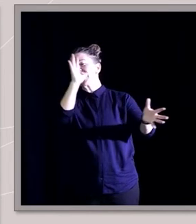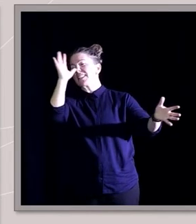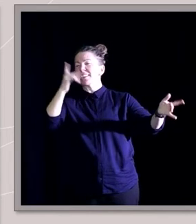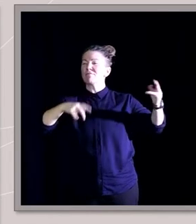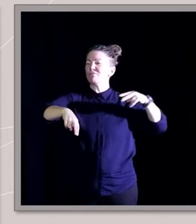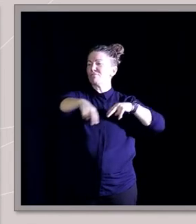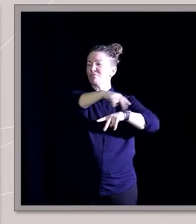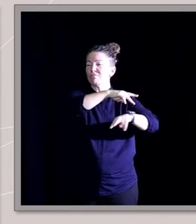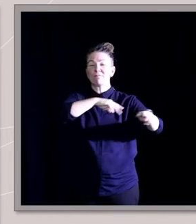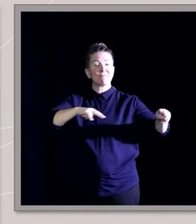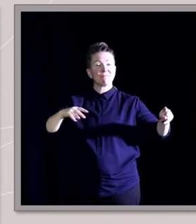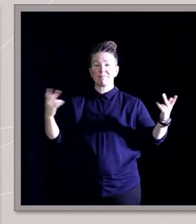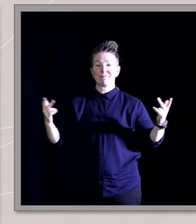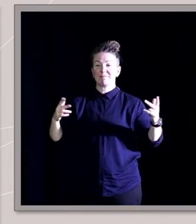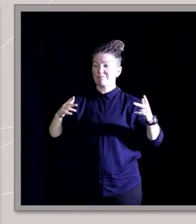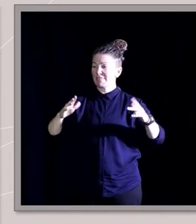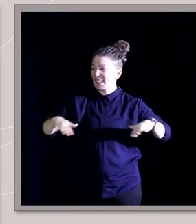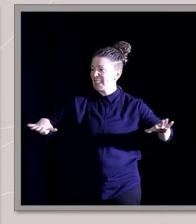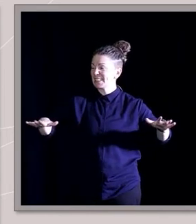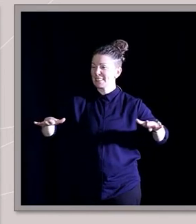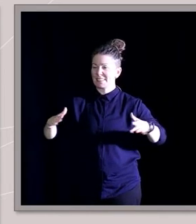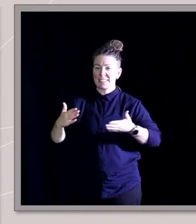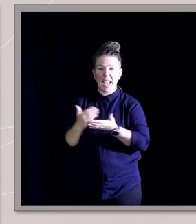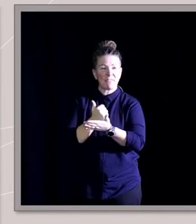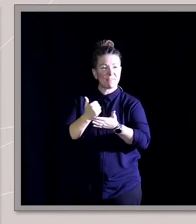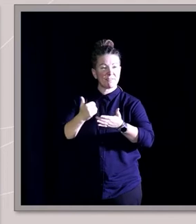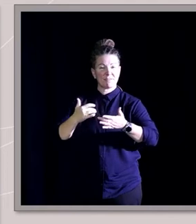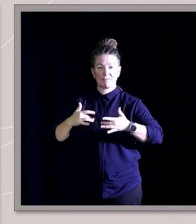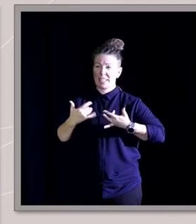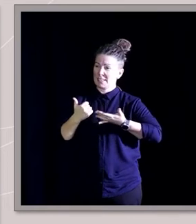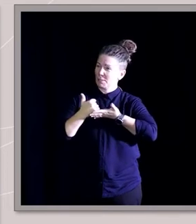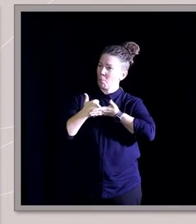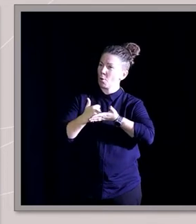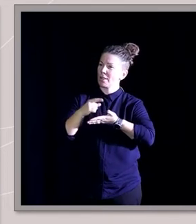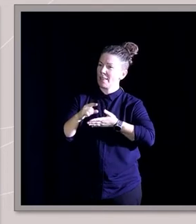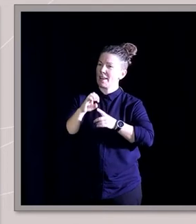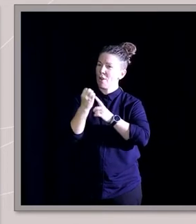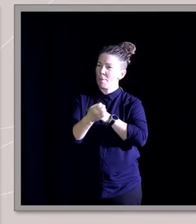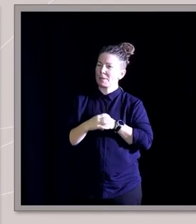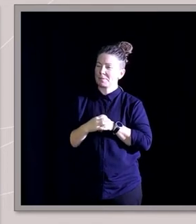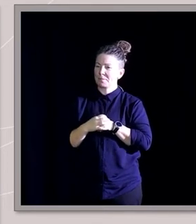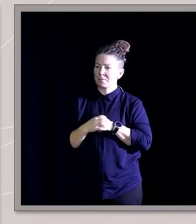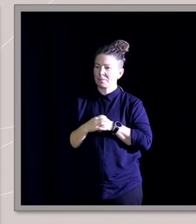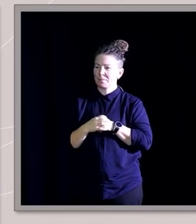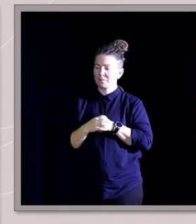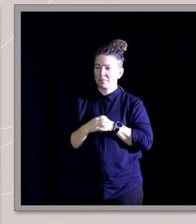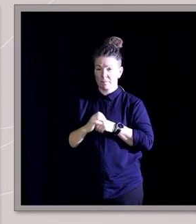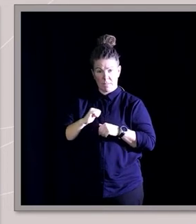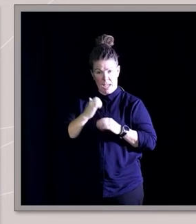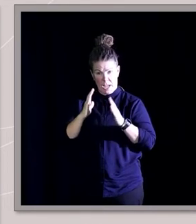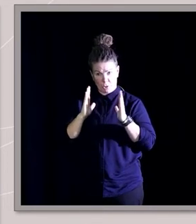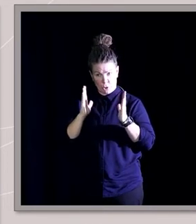just being free and being kids in this safe, beautiful, supportive environment. And what set our church apart from